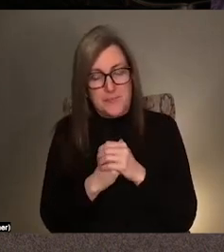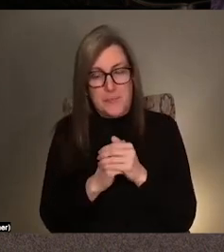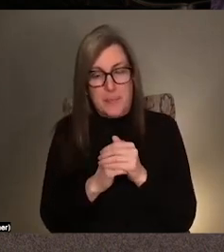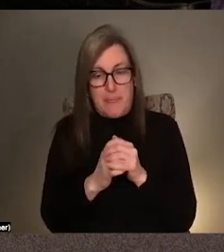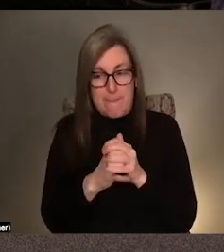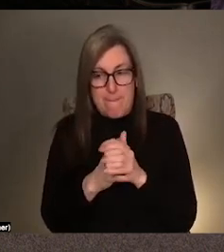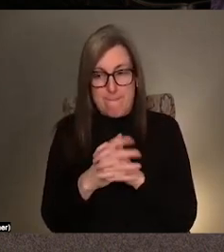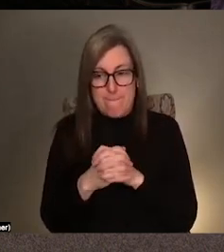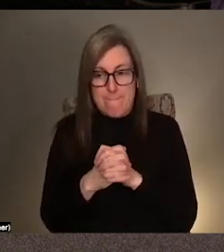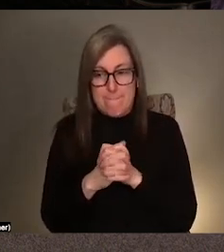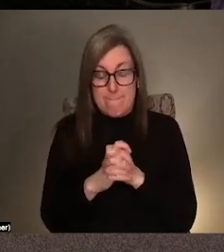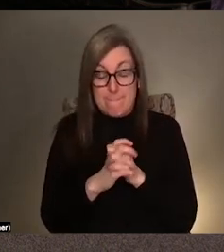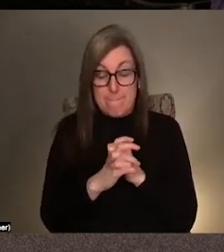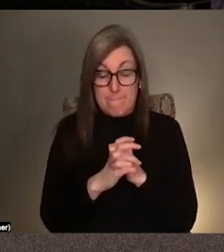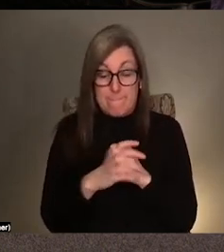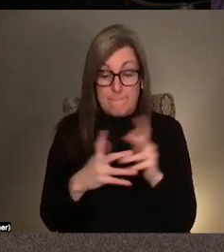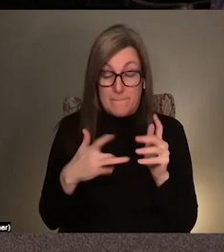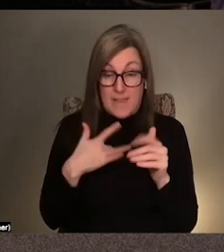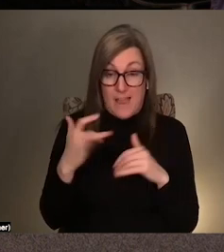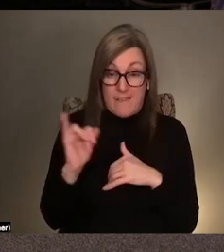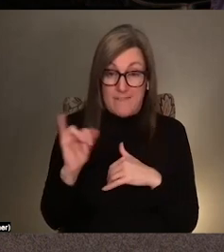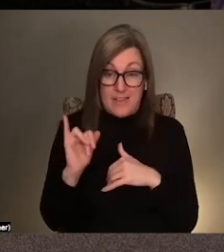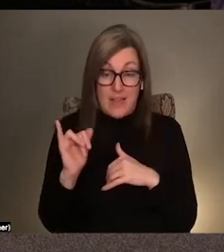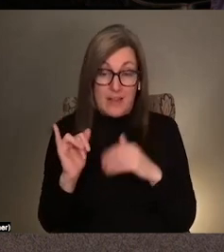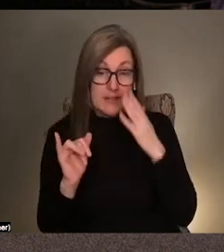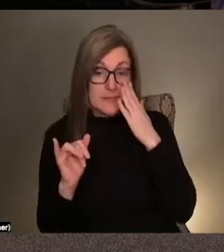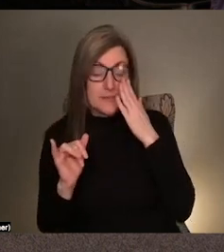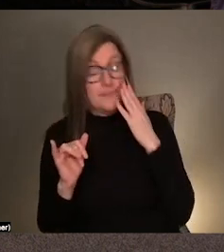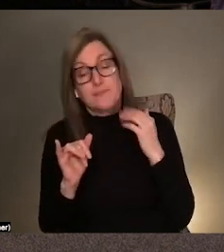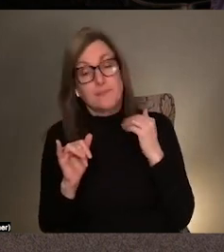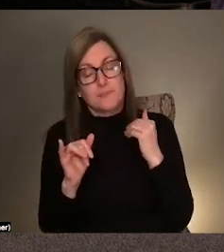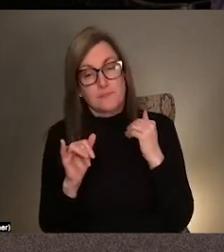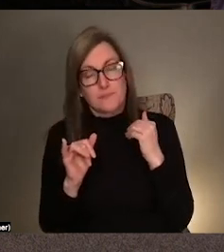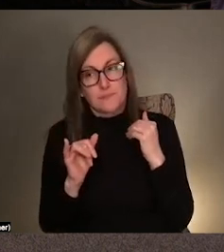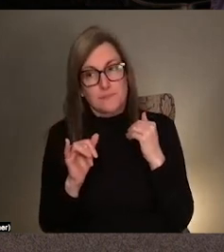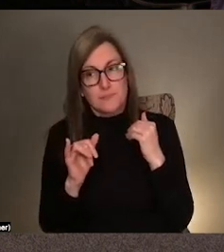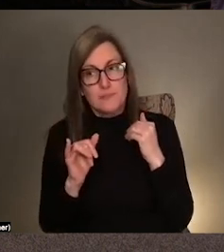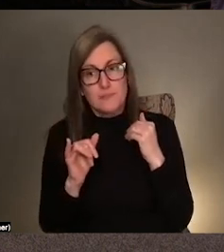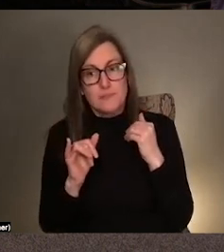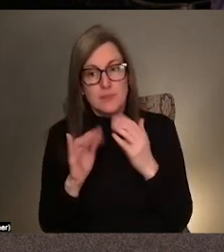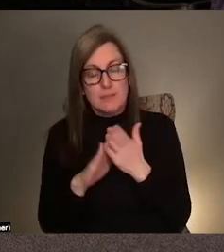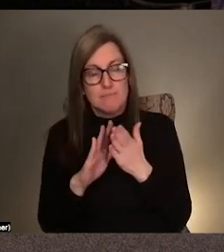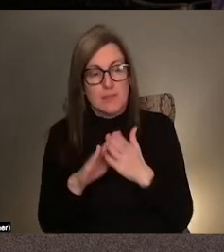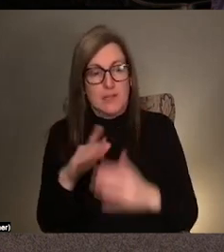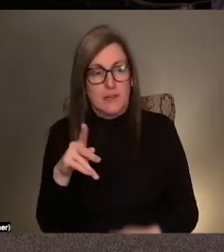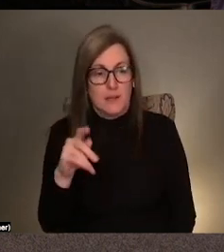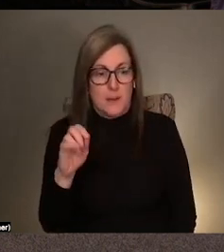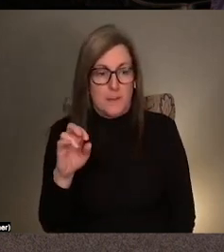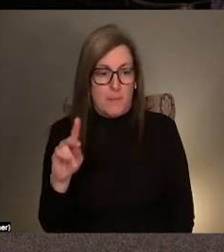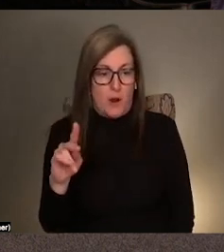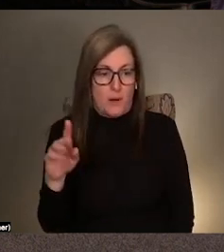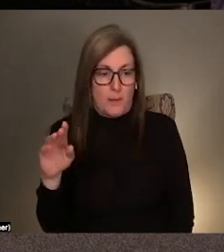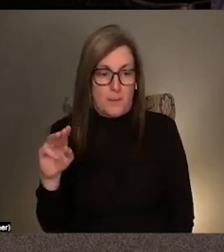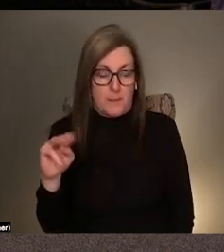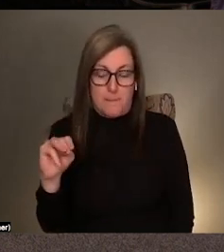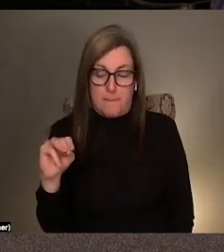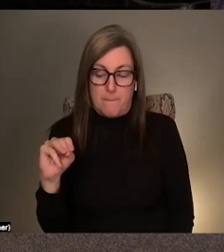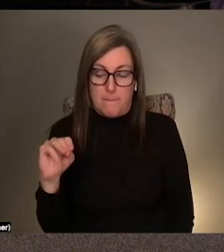just there. I like I feel like I've gotten into this practice and also like, kind of shout out to Park MacArthur, because I think she does this a lot too.